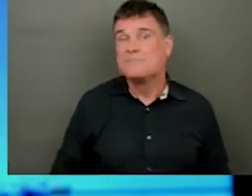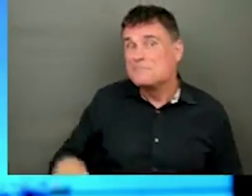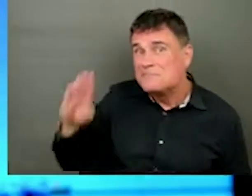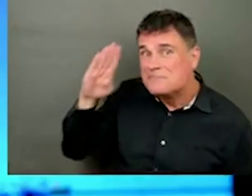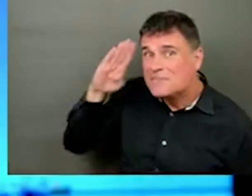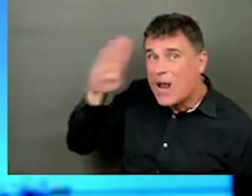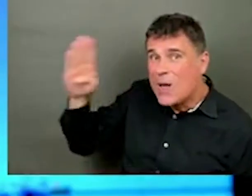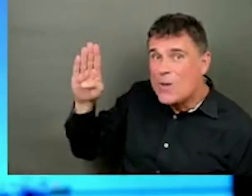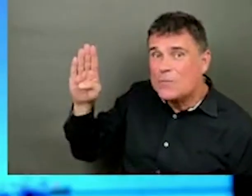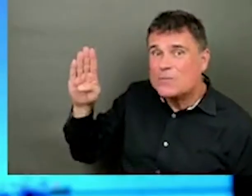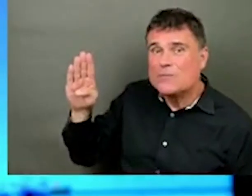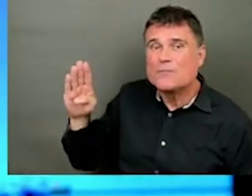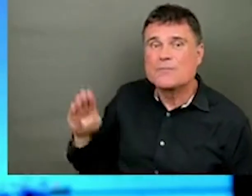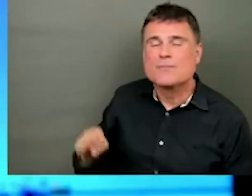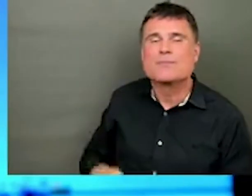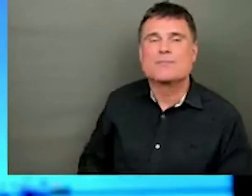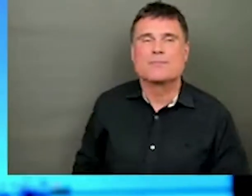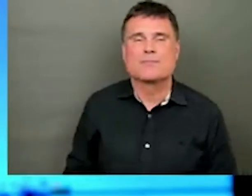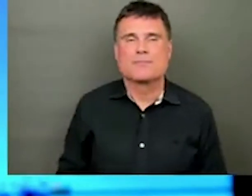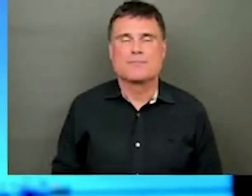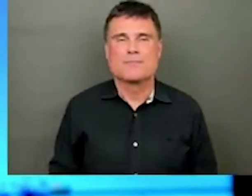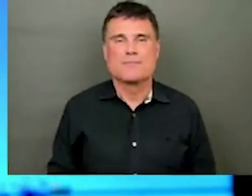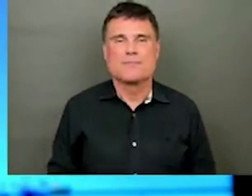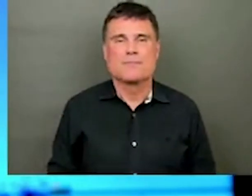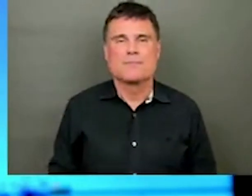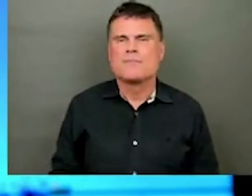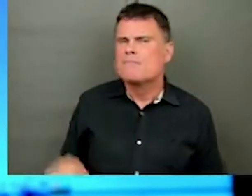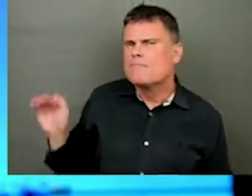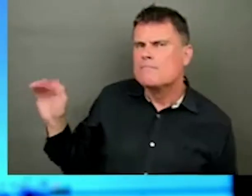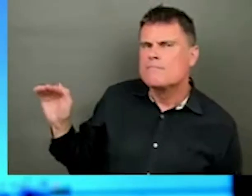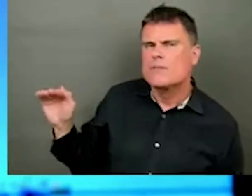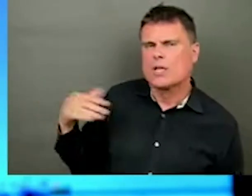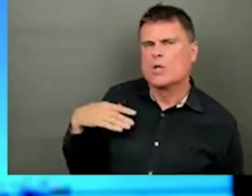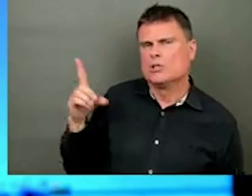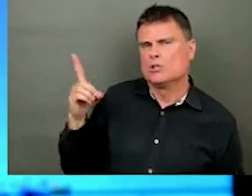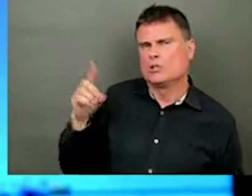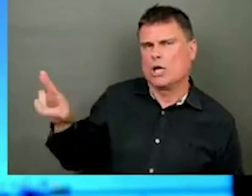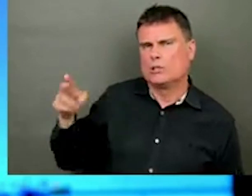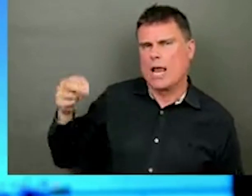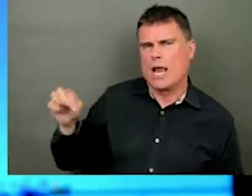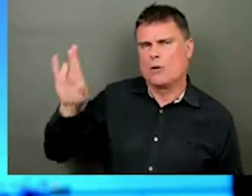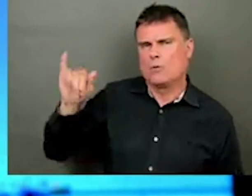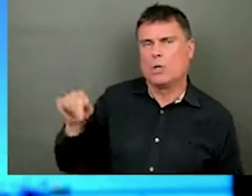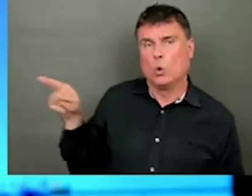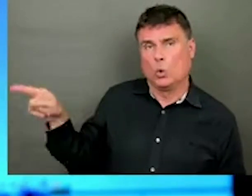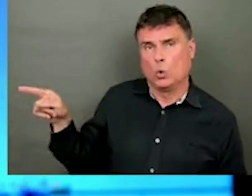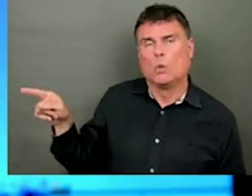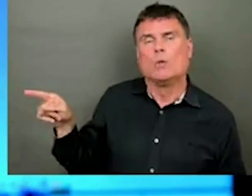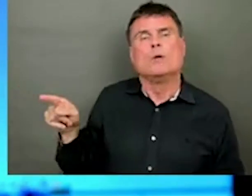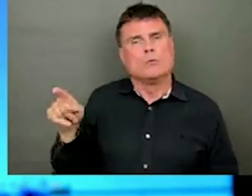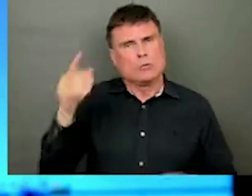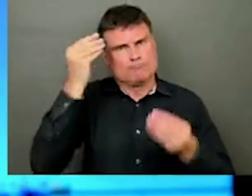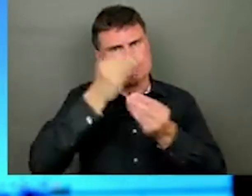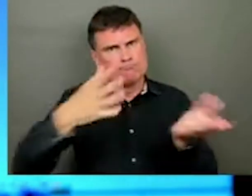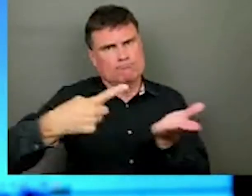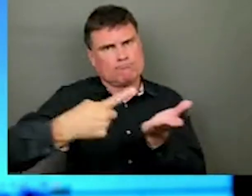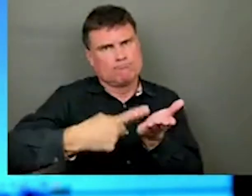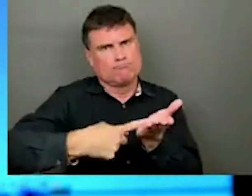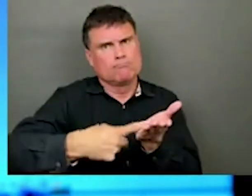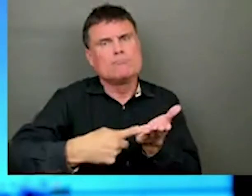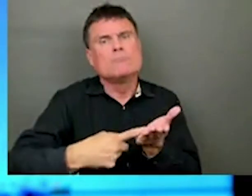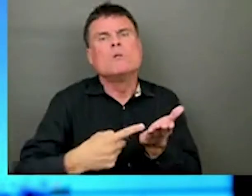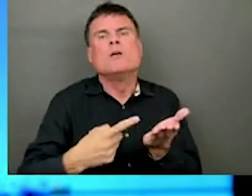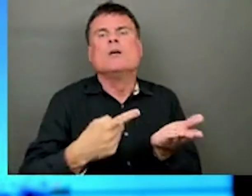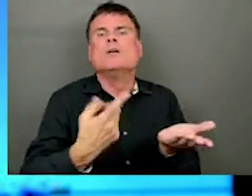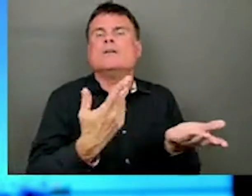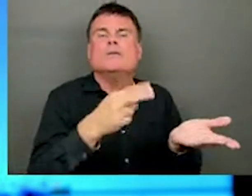I just thought, Dr. Henry, jumping off from your comment there that you're going to be determining the path forward for all healthcare workers in the coming weeks, I